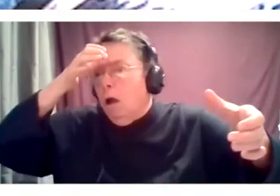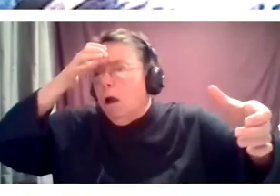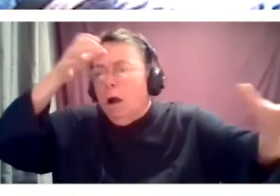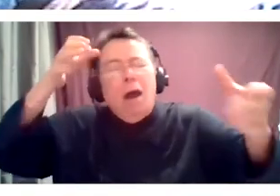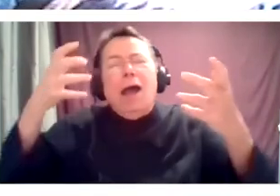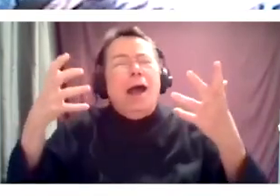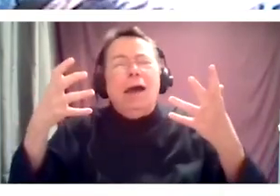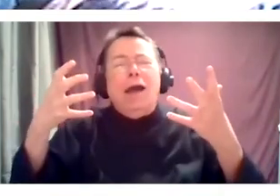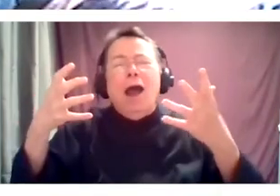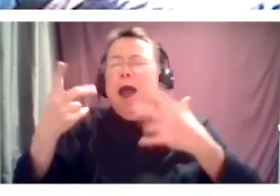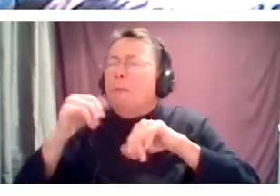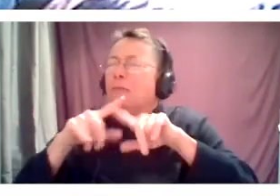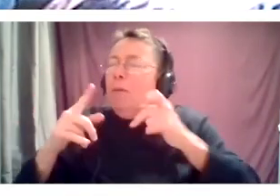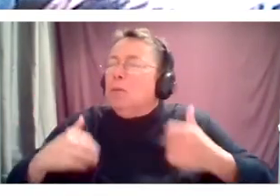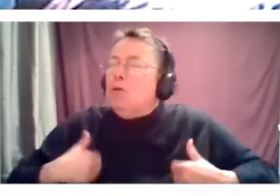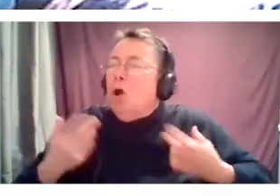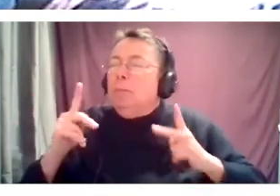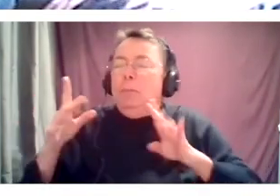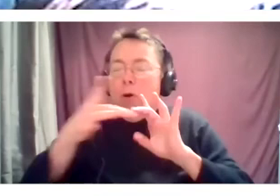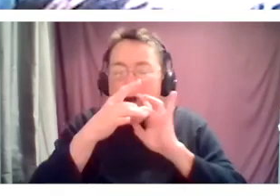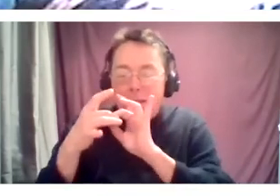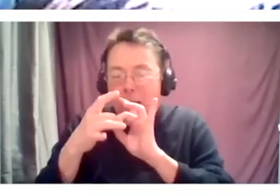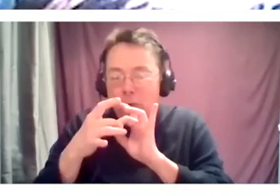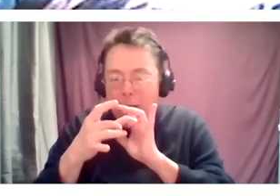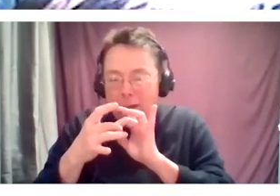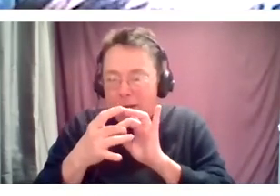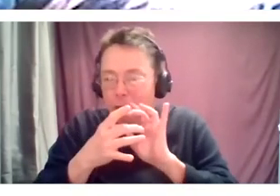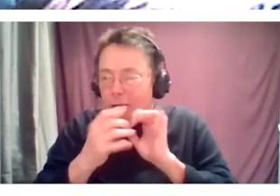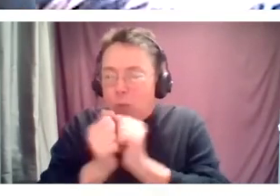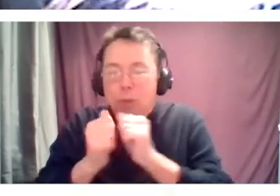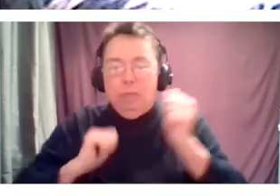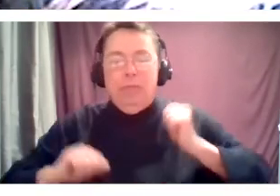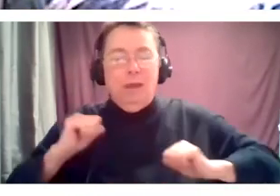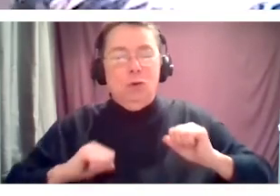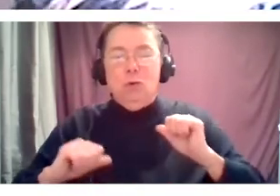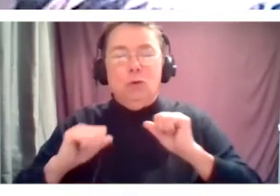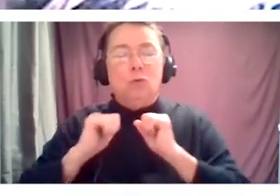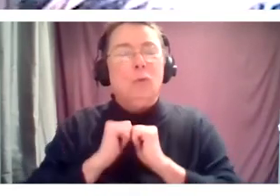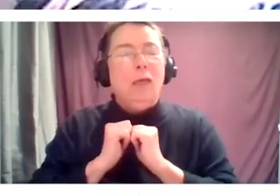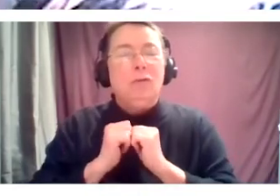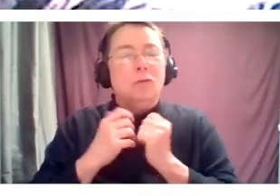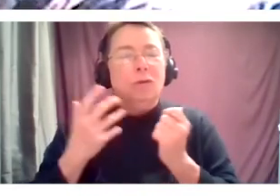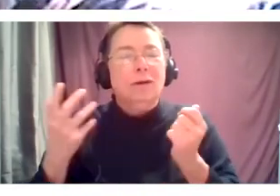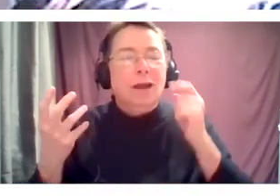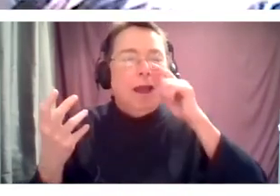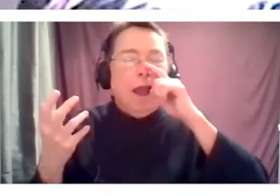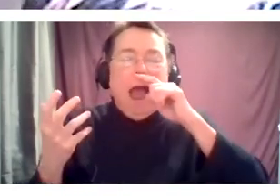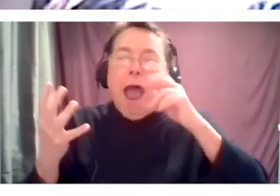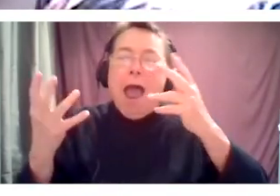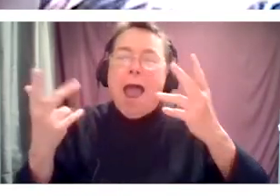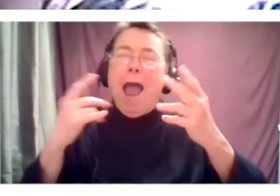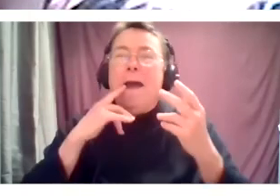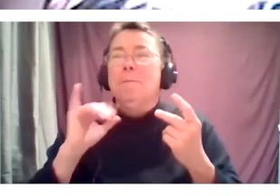collaborating through the arts together. Um, and, but I, you know, also want it to